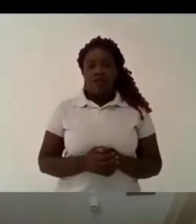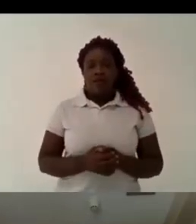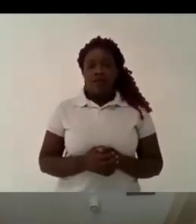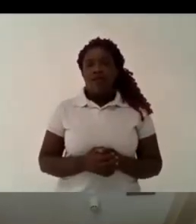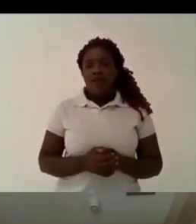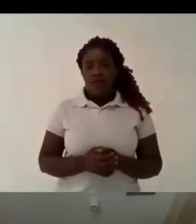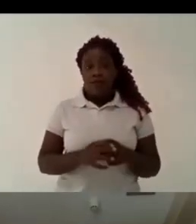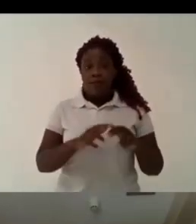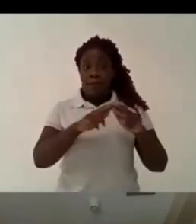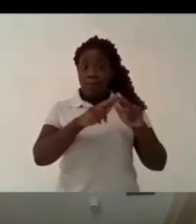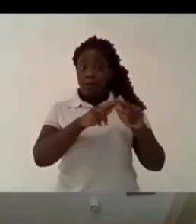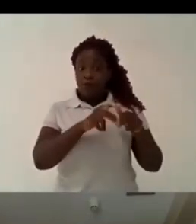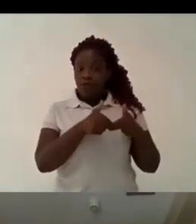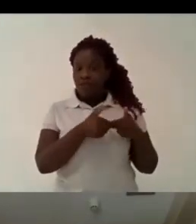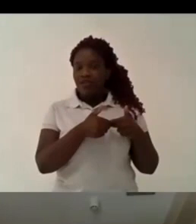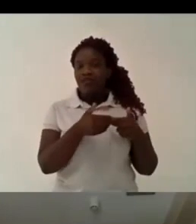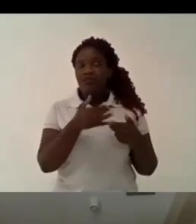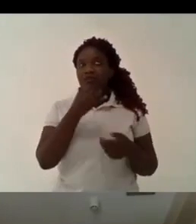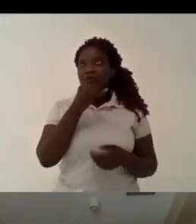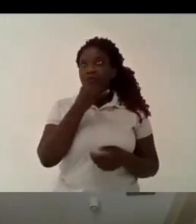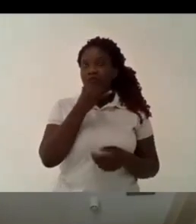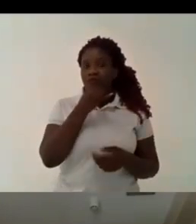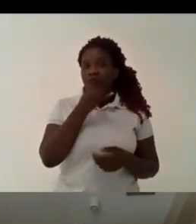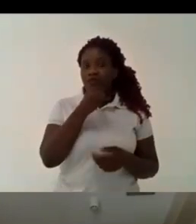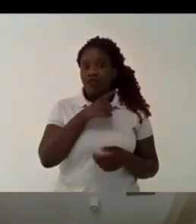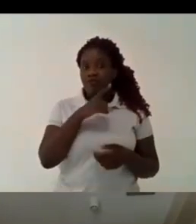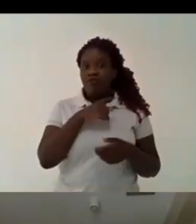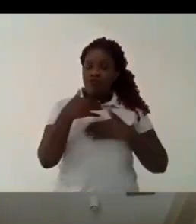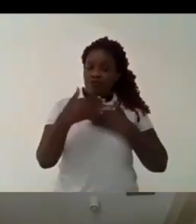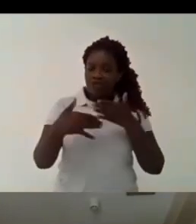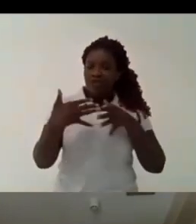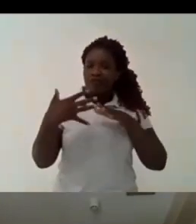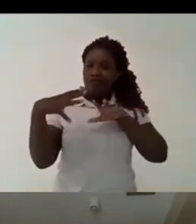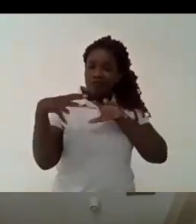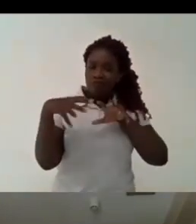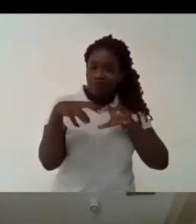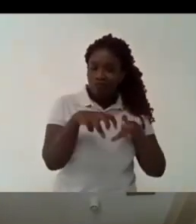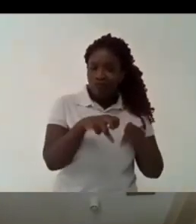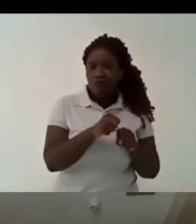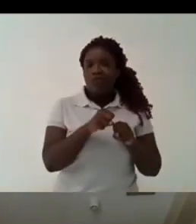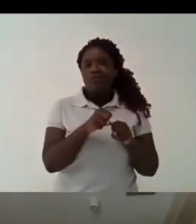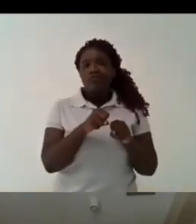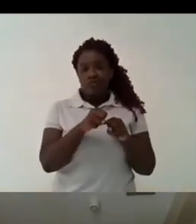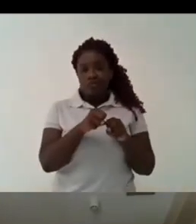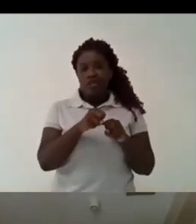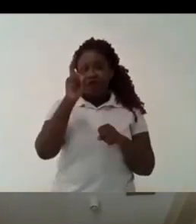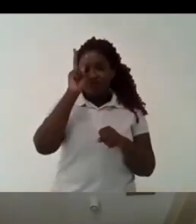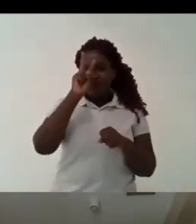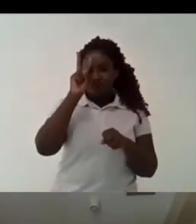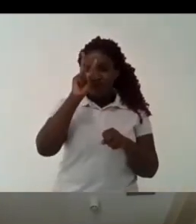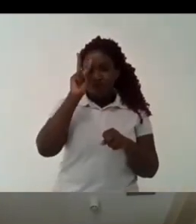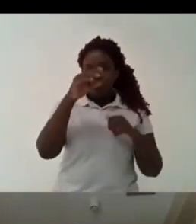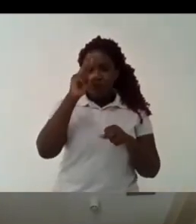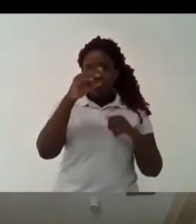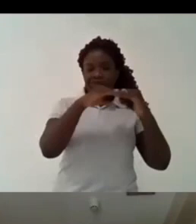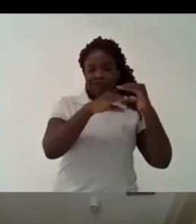a equal democratic uh democracy uh we have a